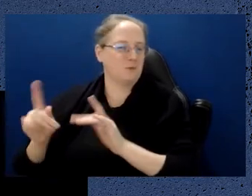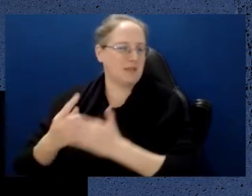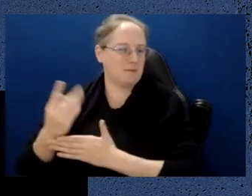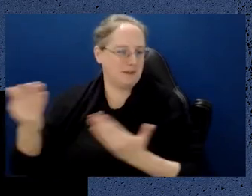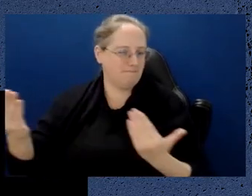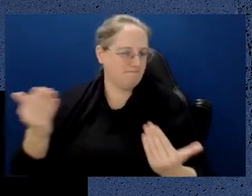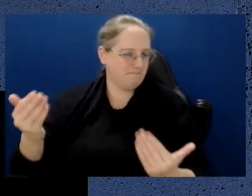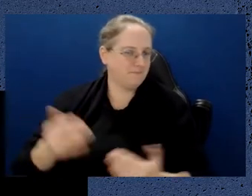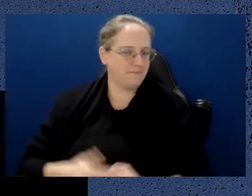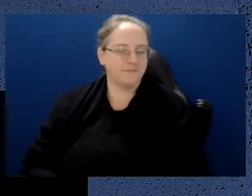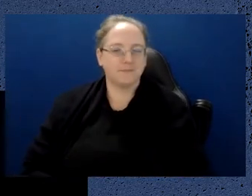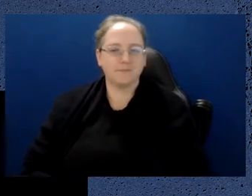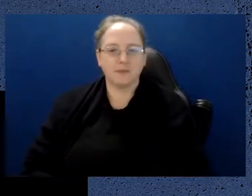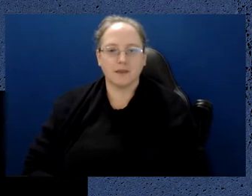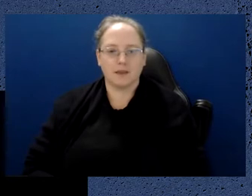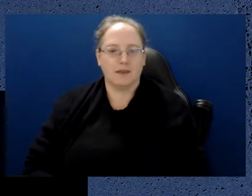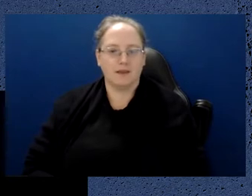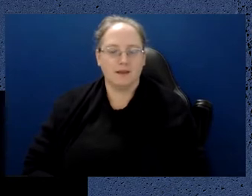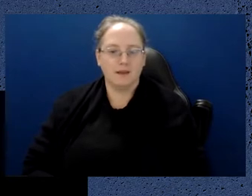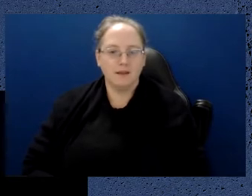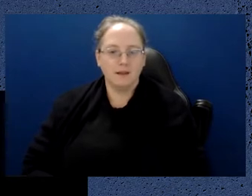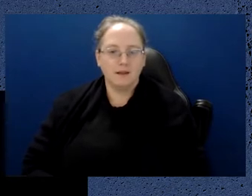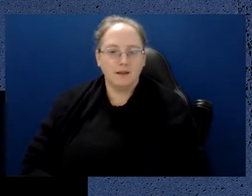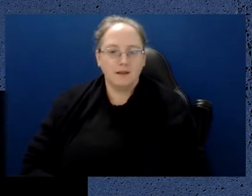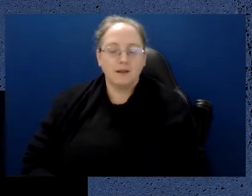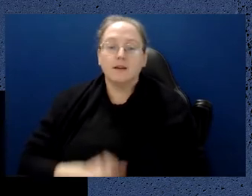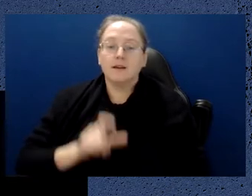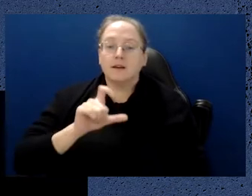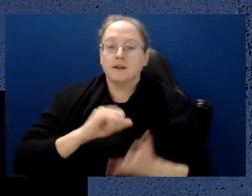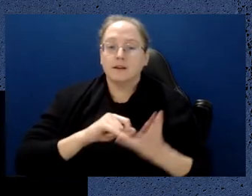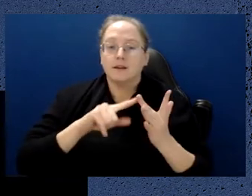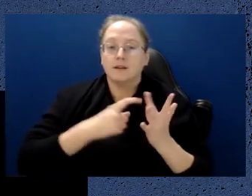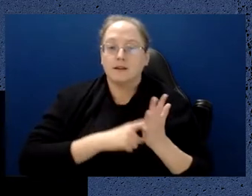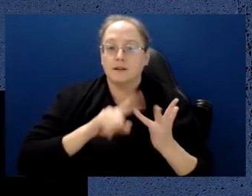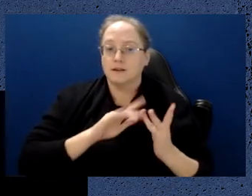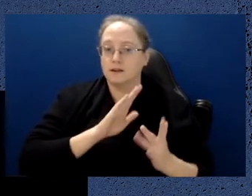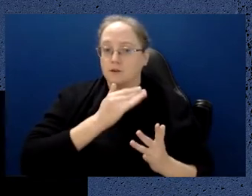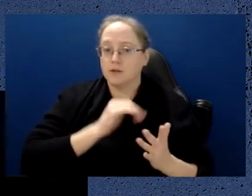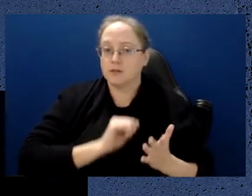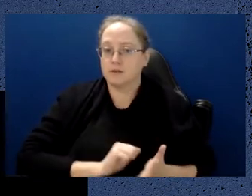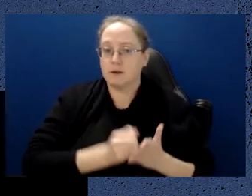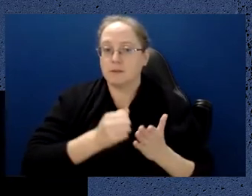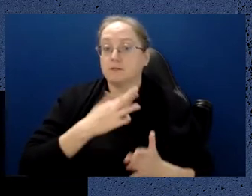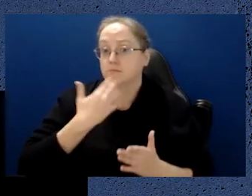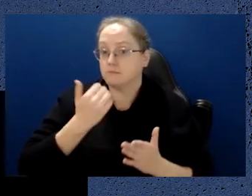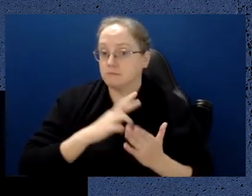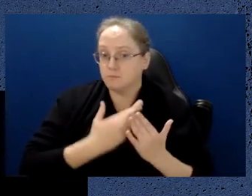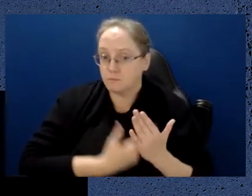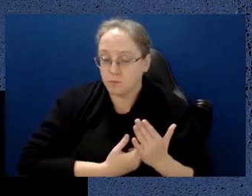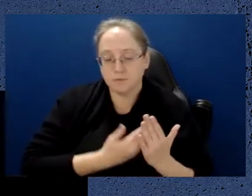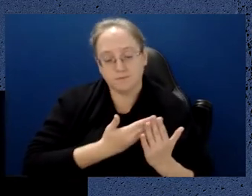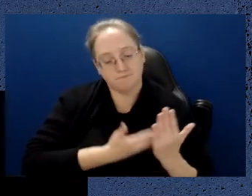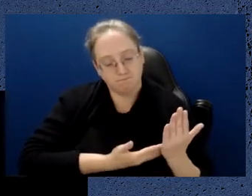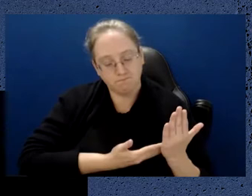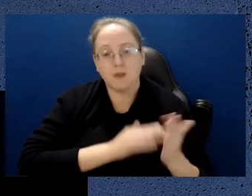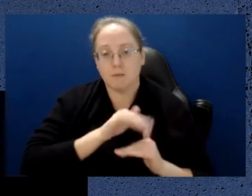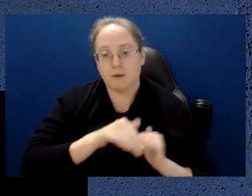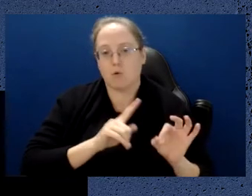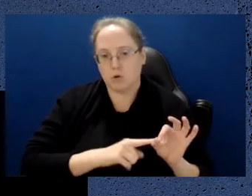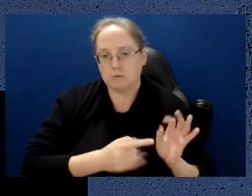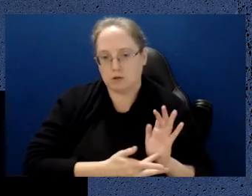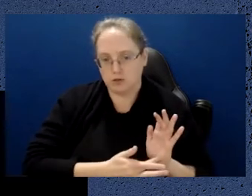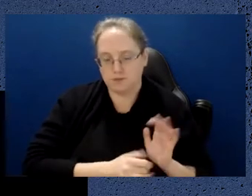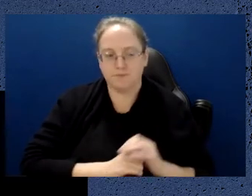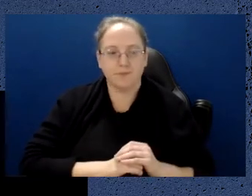So first of all, CSIRO recently wrote a really nice report on quantum technology and the